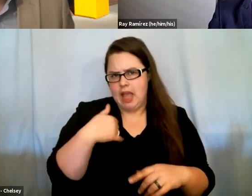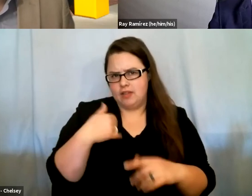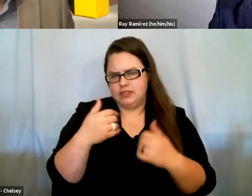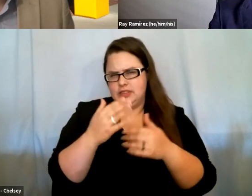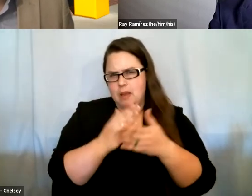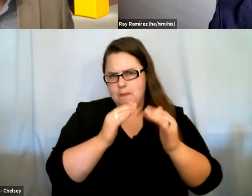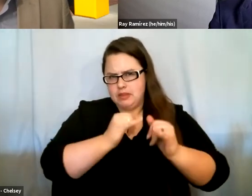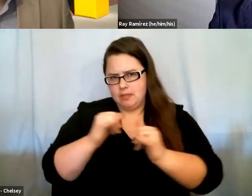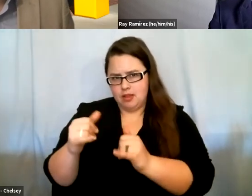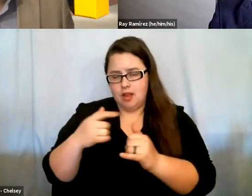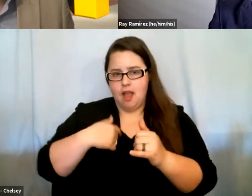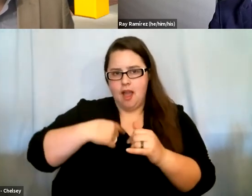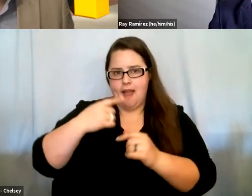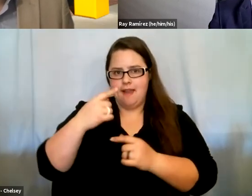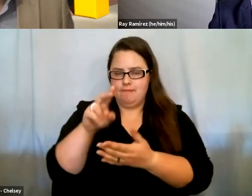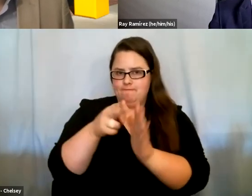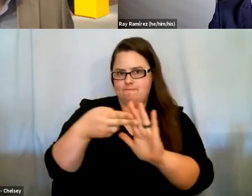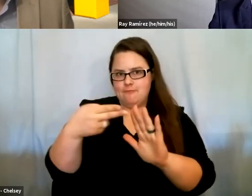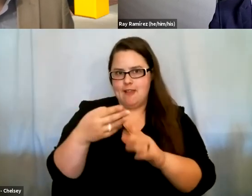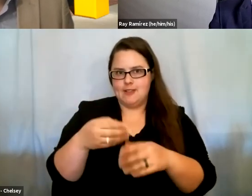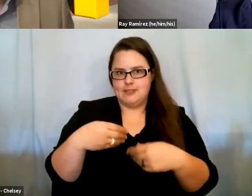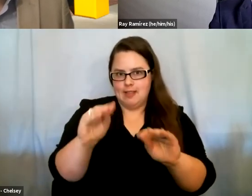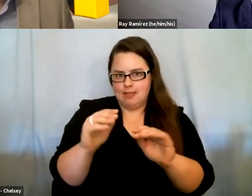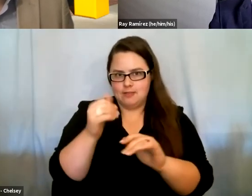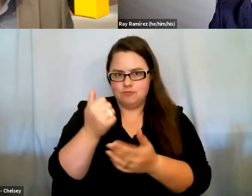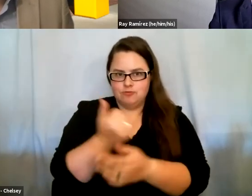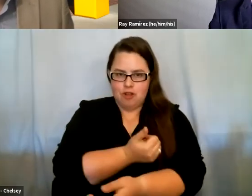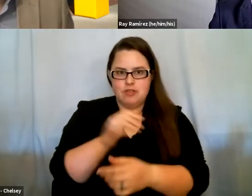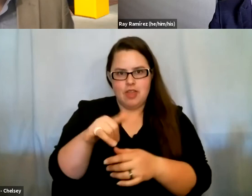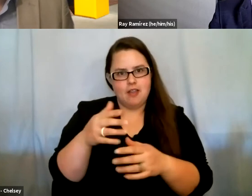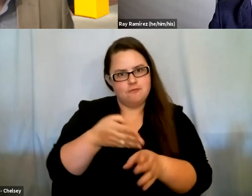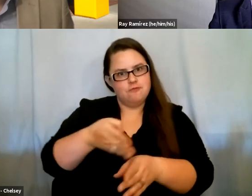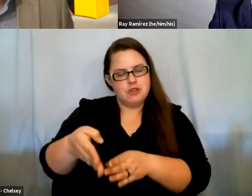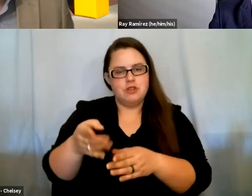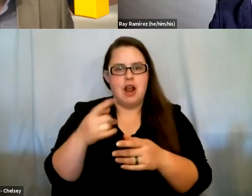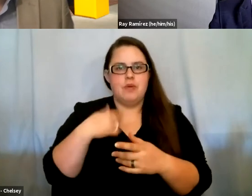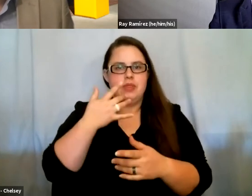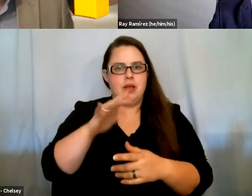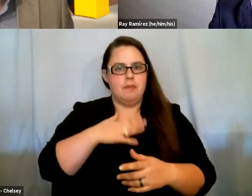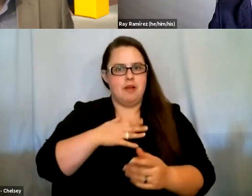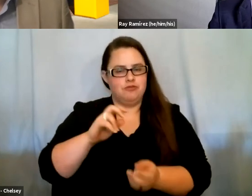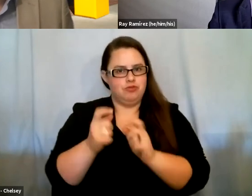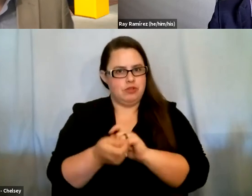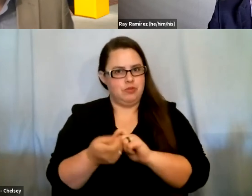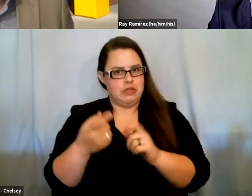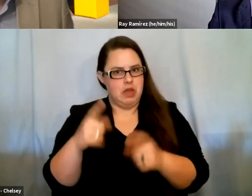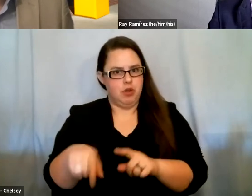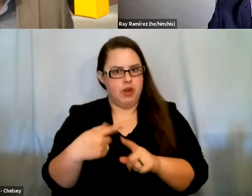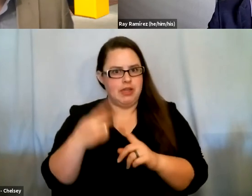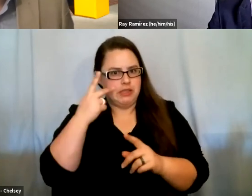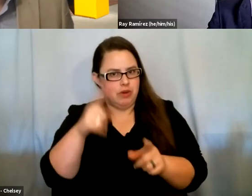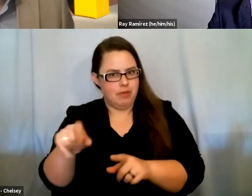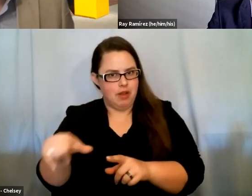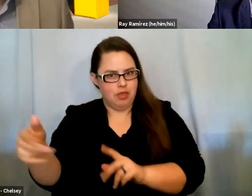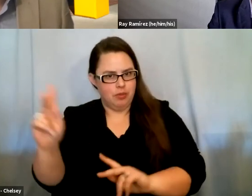I consider dealing drugs as a career. I was lucky enough that my transformation came about when I saw what happened to others. Are you trying to